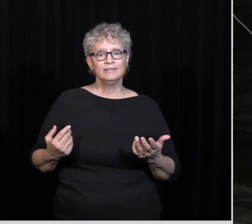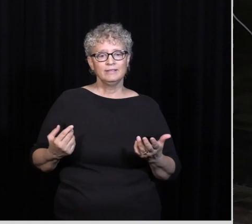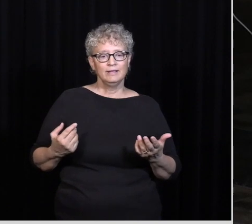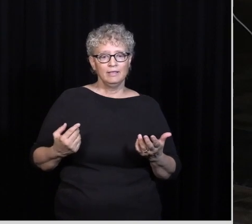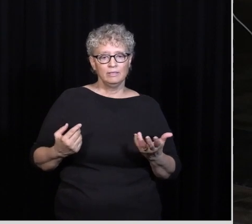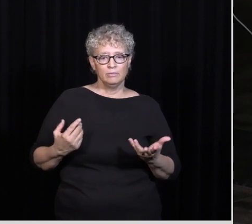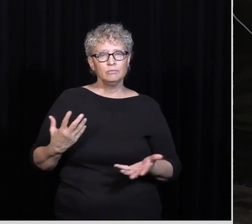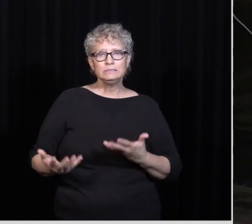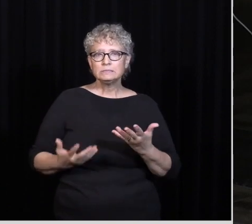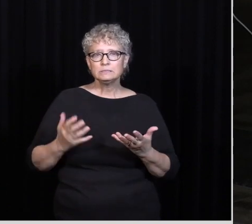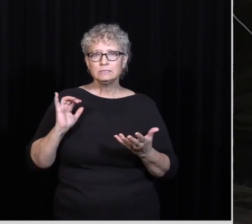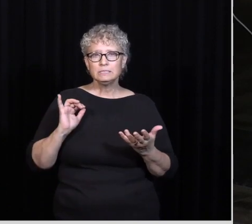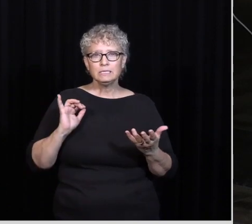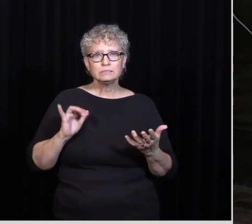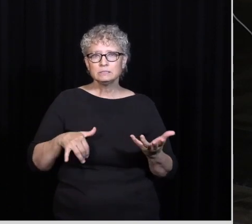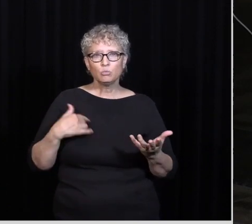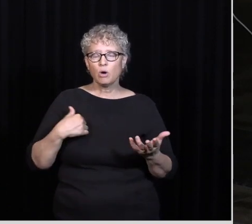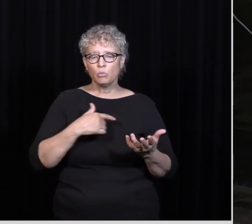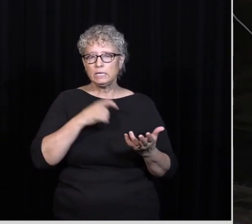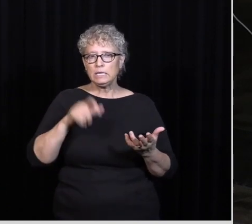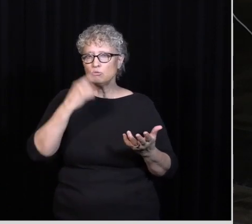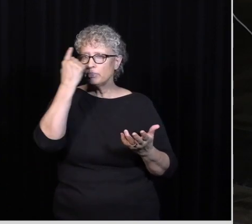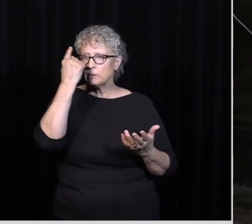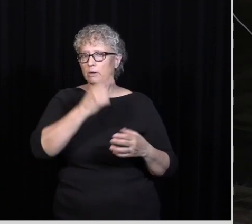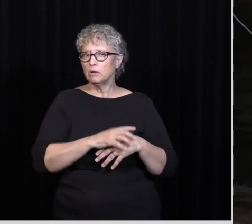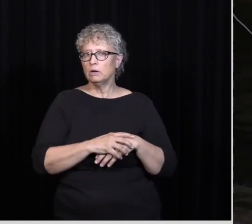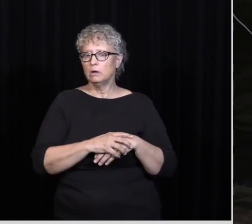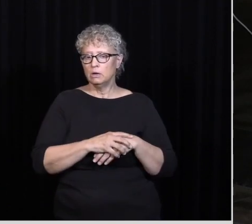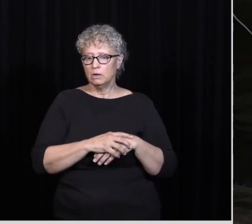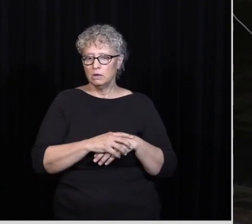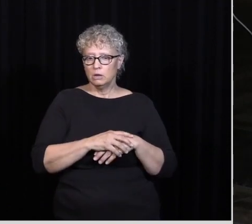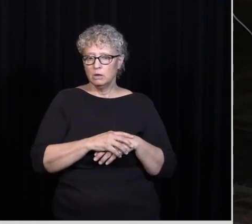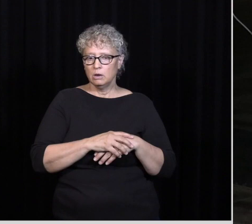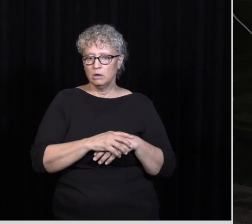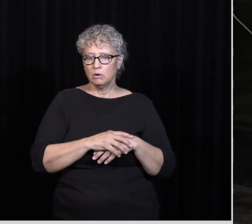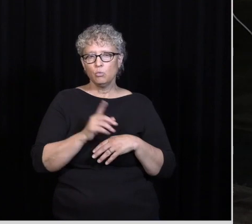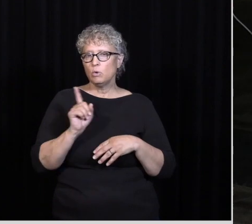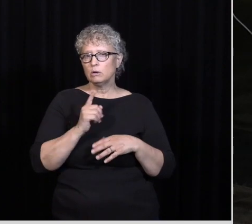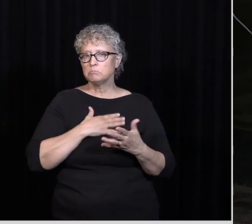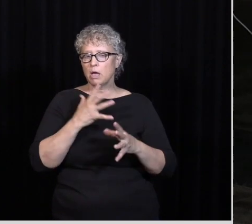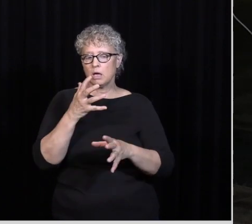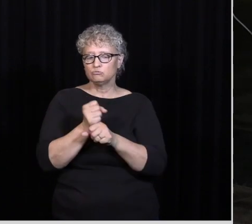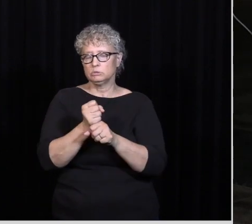This is This is This is what We really need To think about Where's my Confidence And